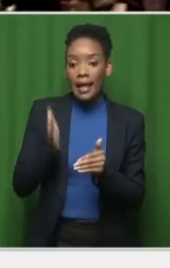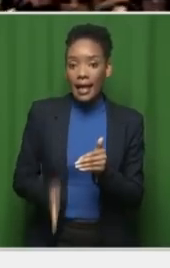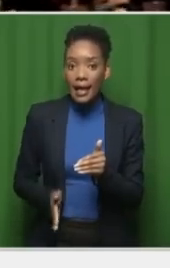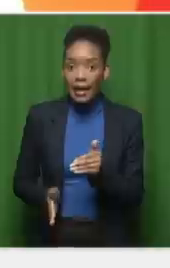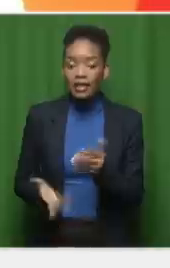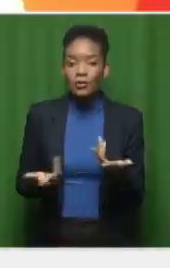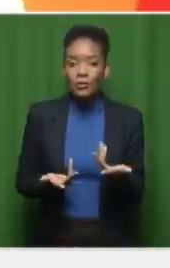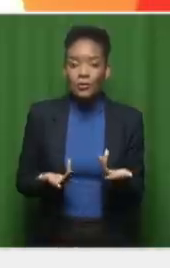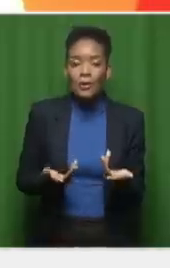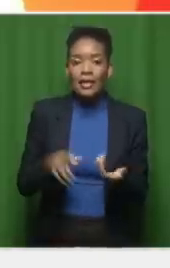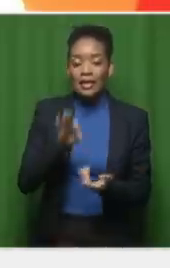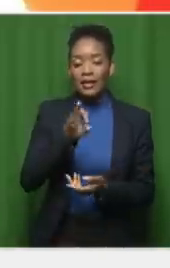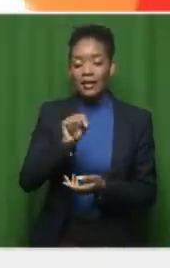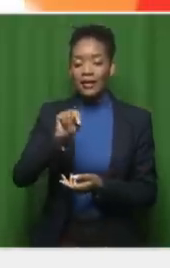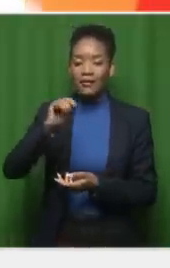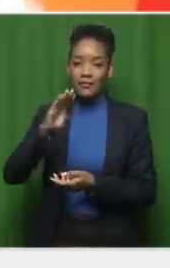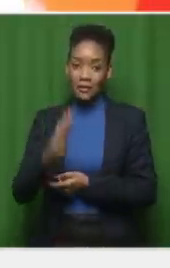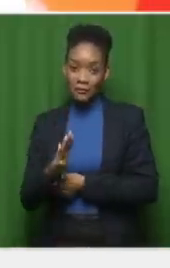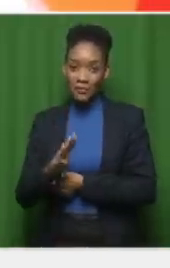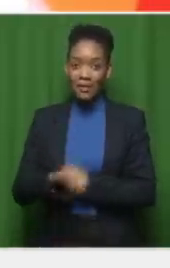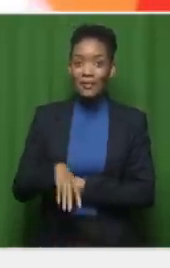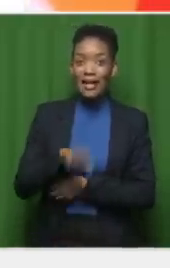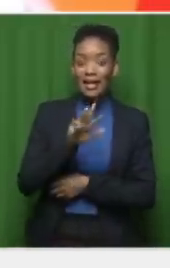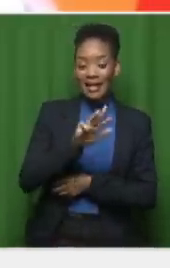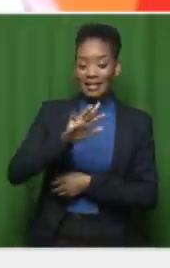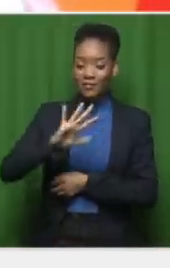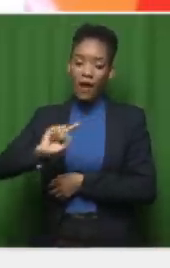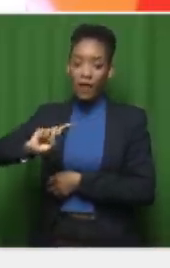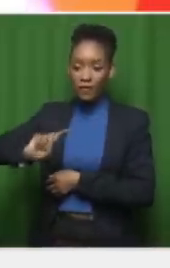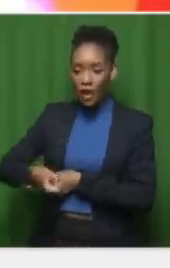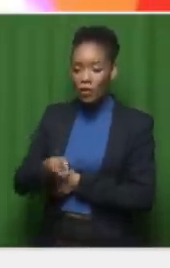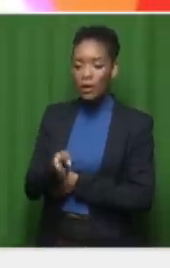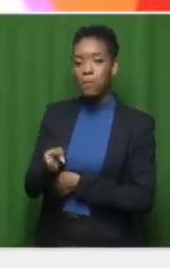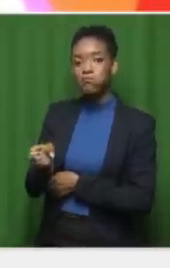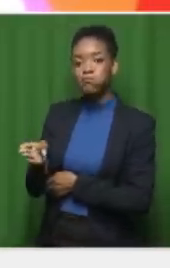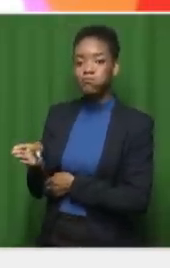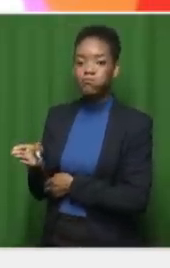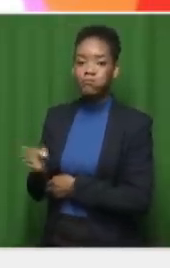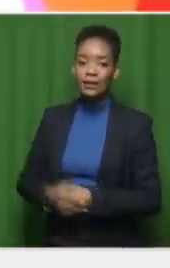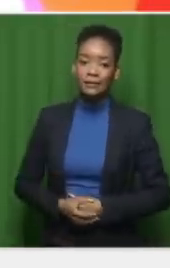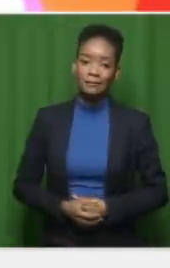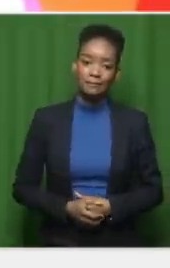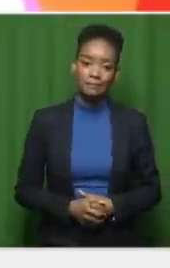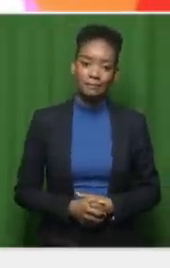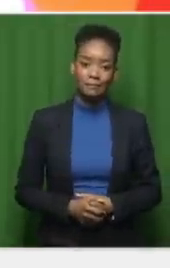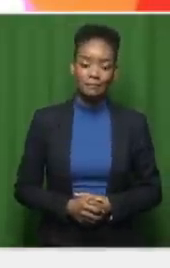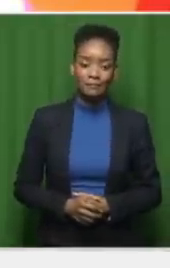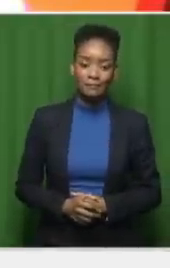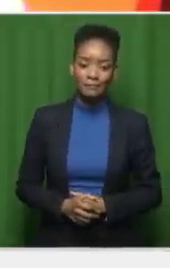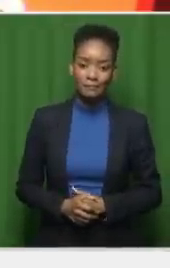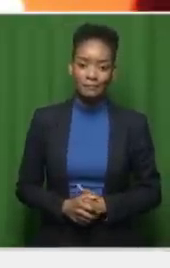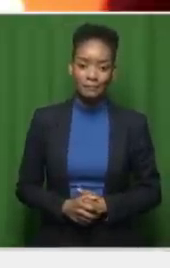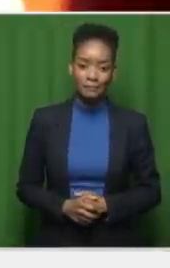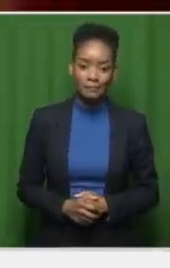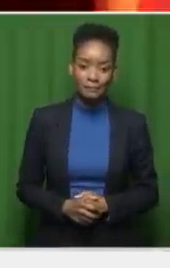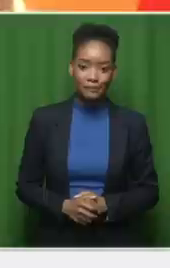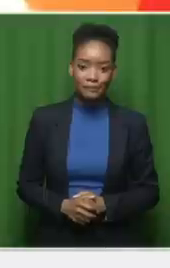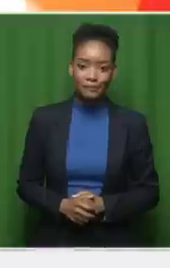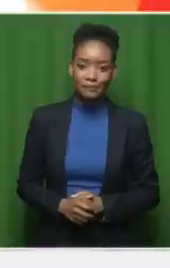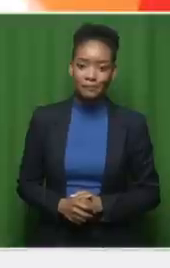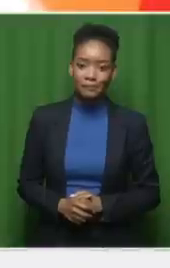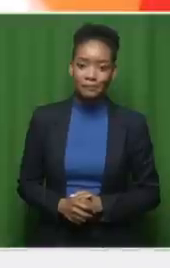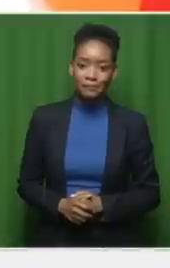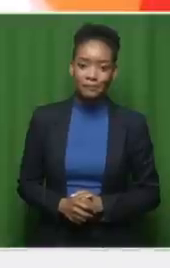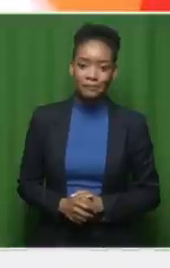F&B Stadium with a capacity of 95,000. Kani Mapanga, SABC News, Boxburg.